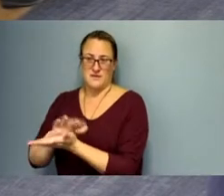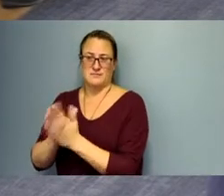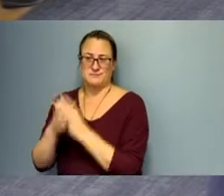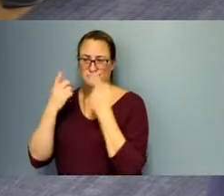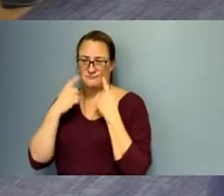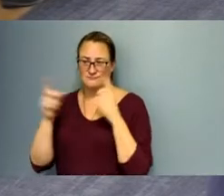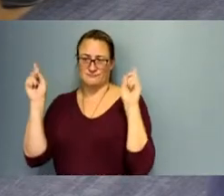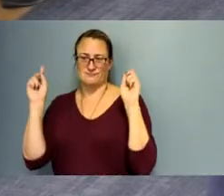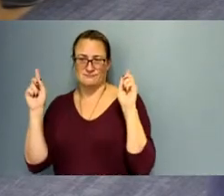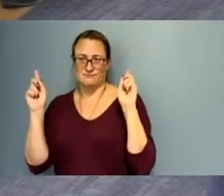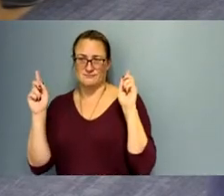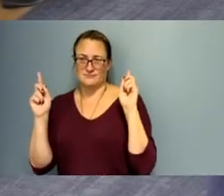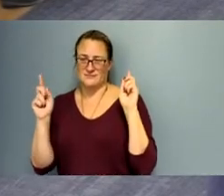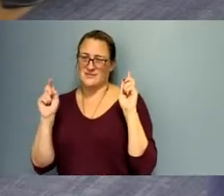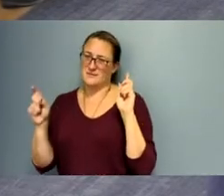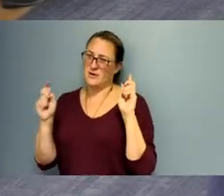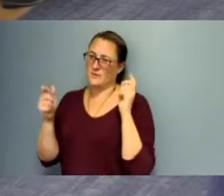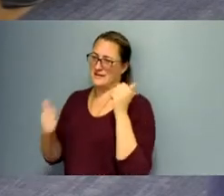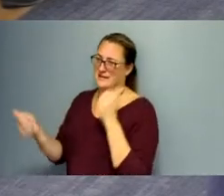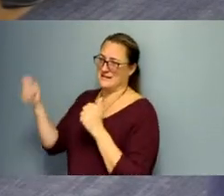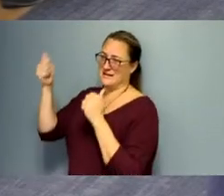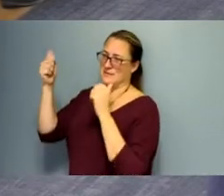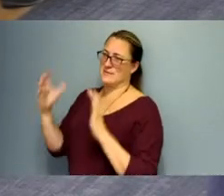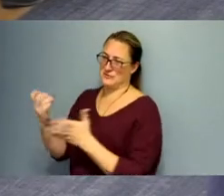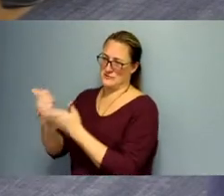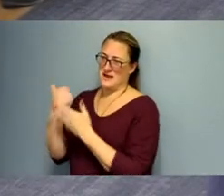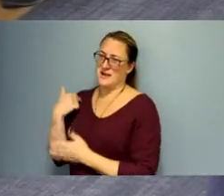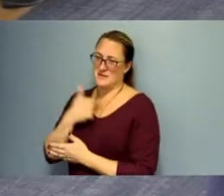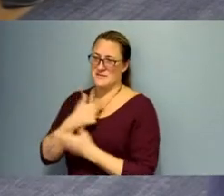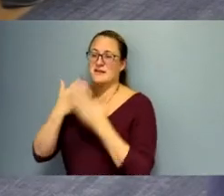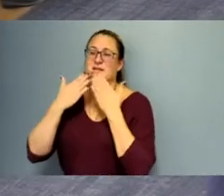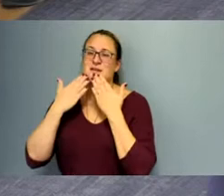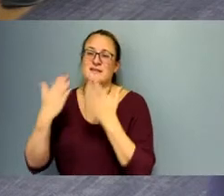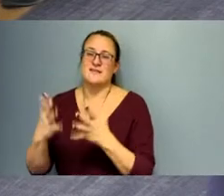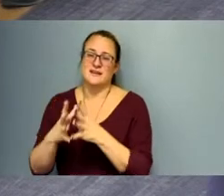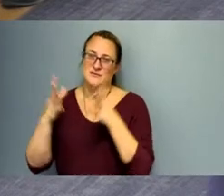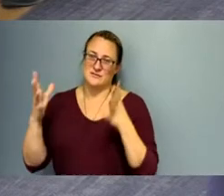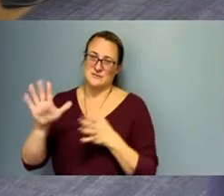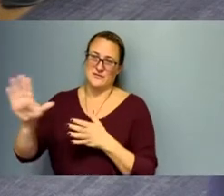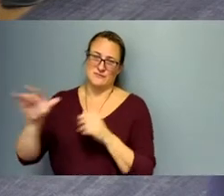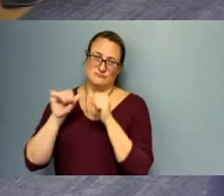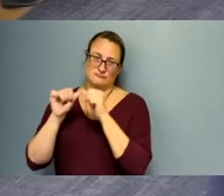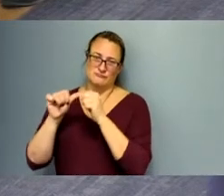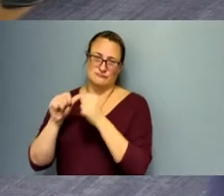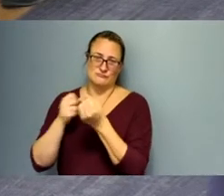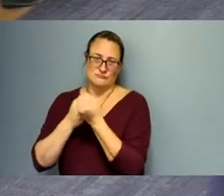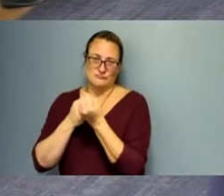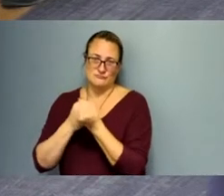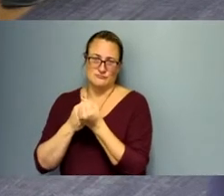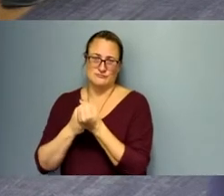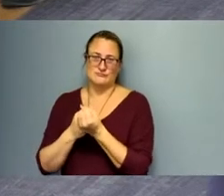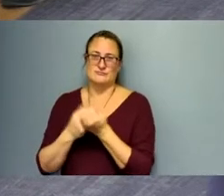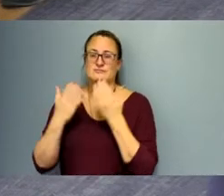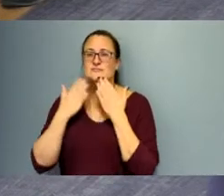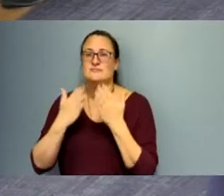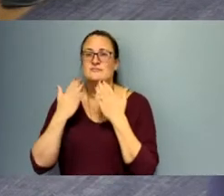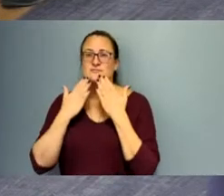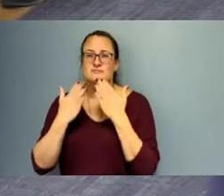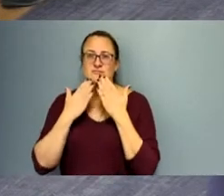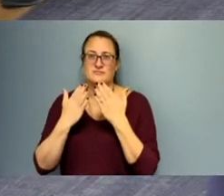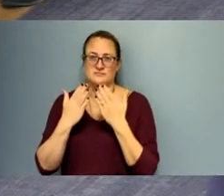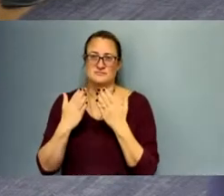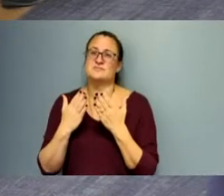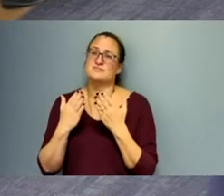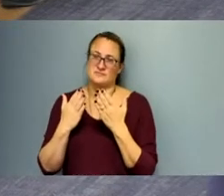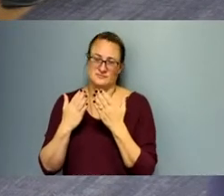we cannot do that without our commissioners. And so we thank you so much for your continued support. COO, we thank you so much for your continued